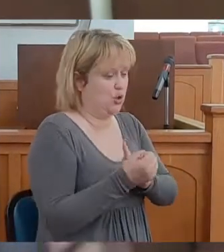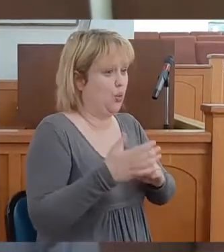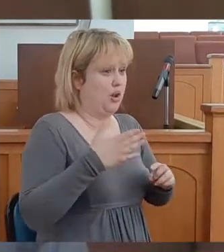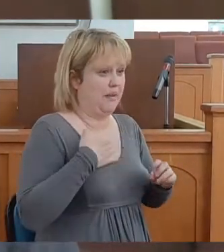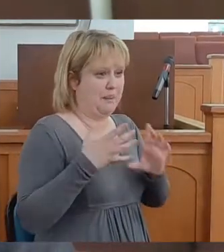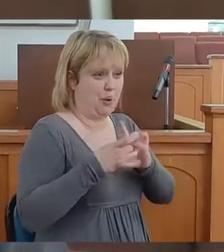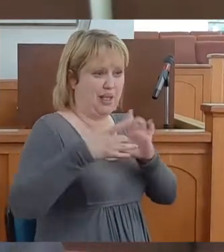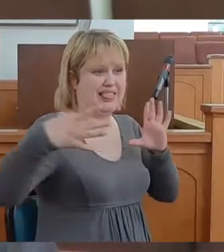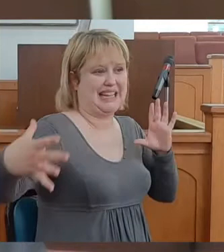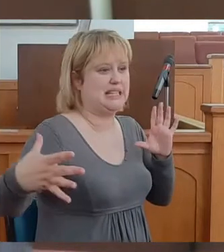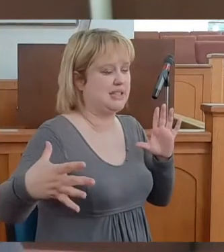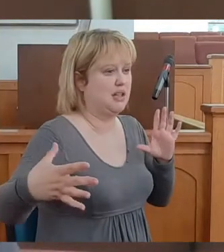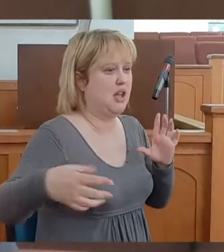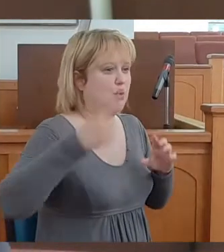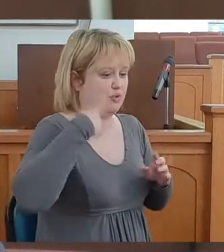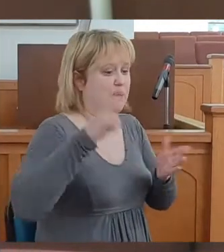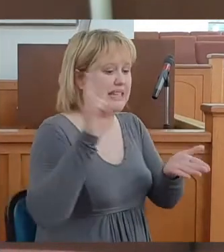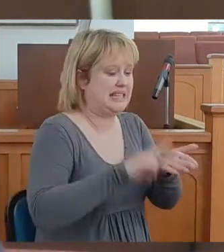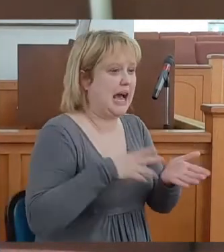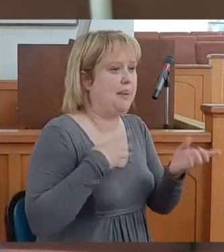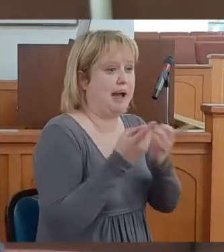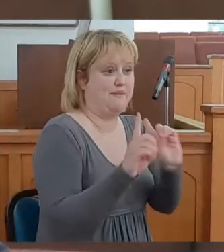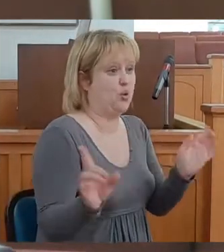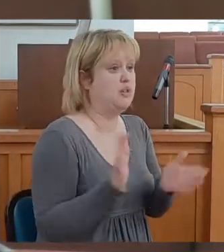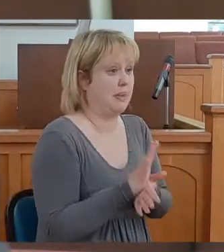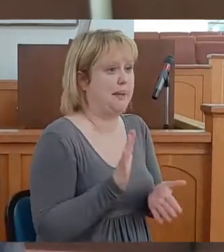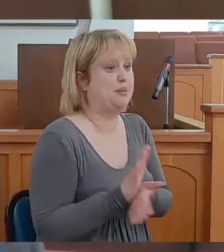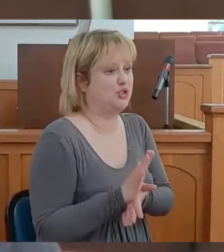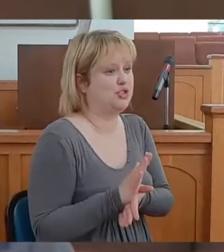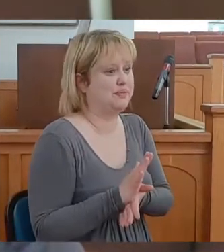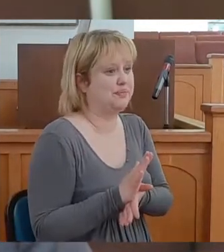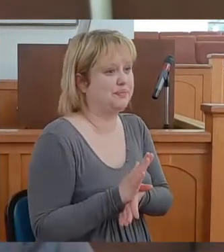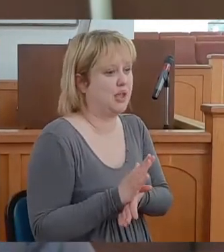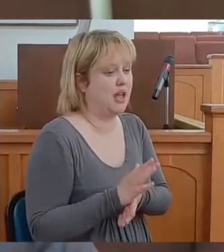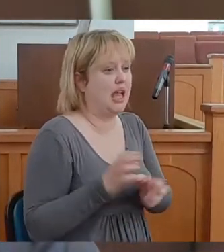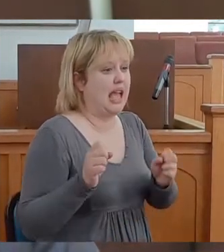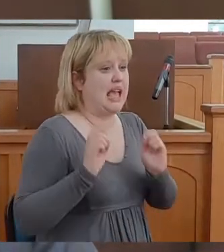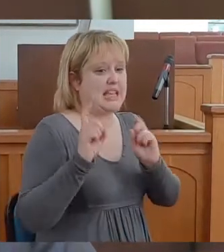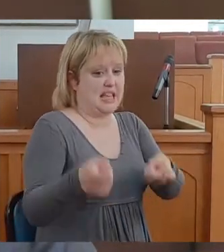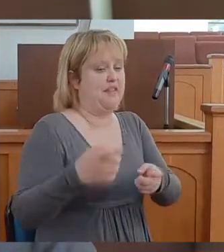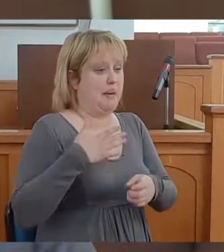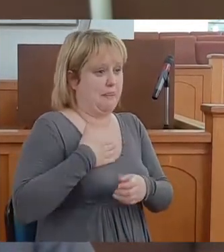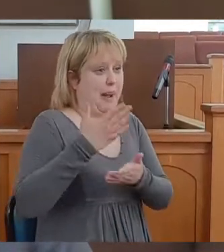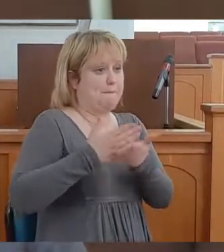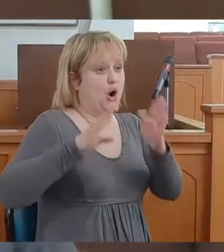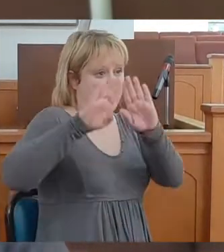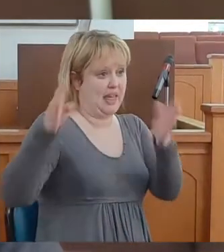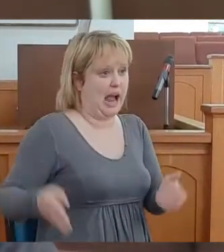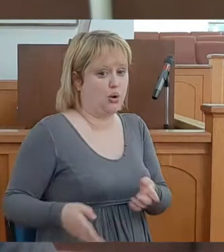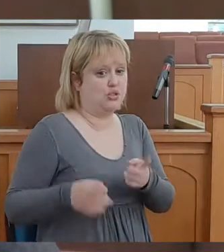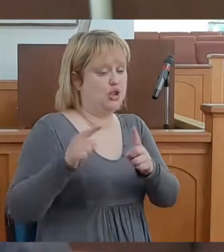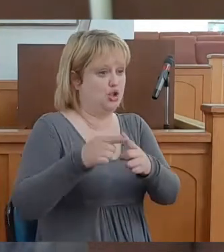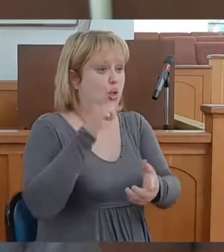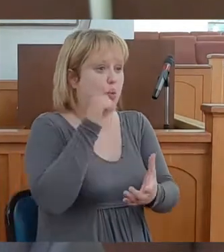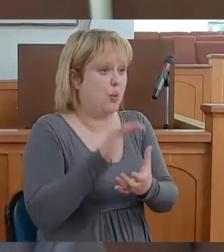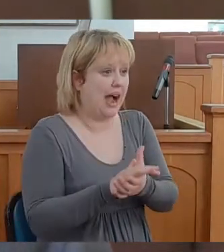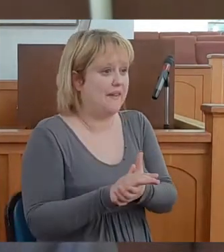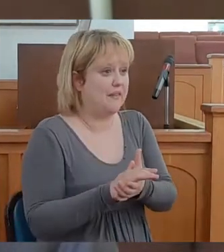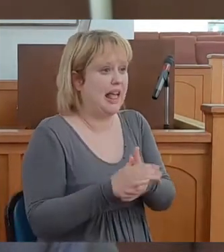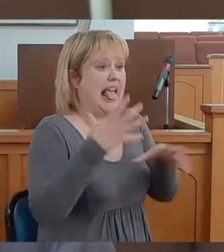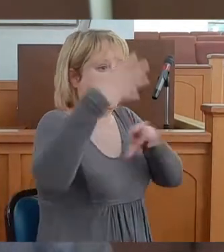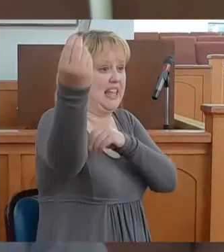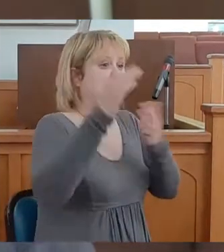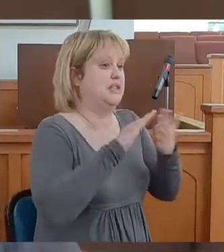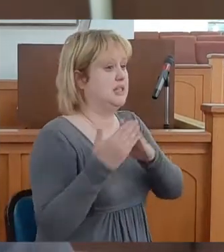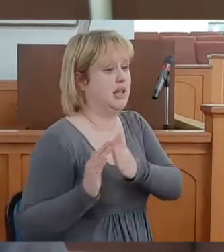my release was for me to sign my divorce papers, deed my portion of the house over to her and leave the